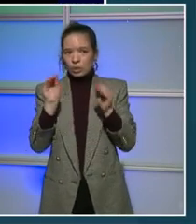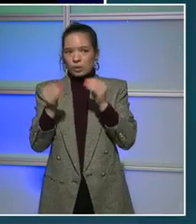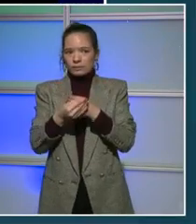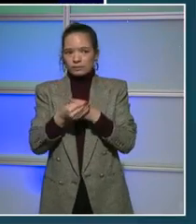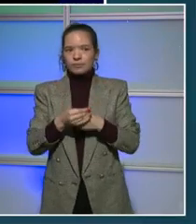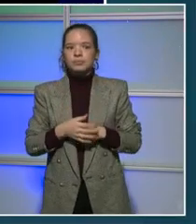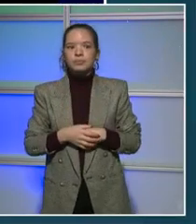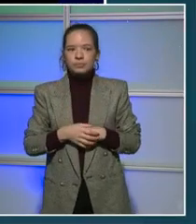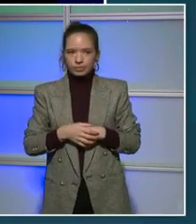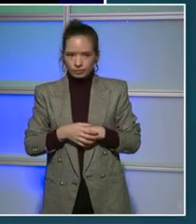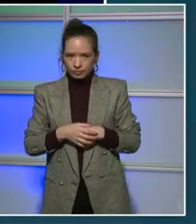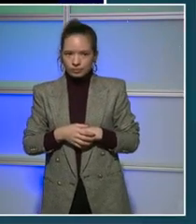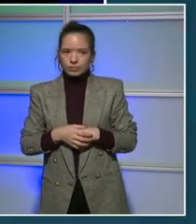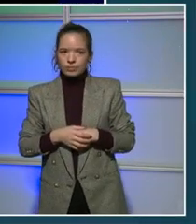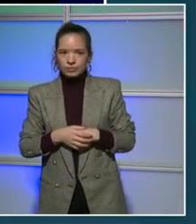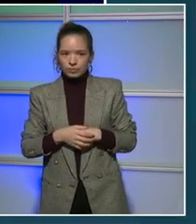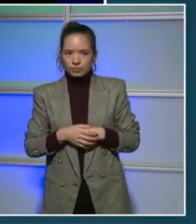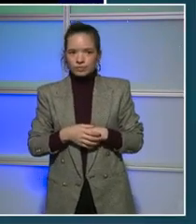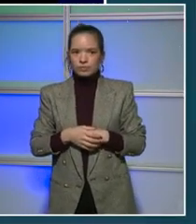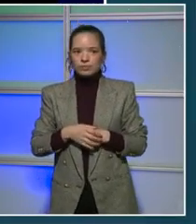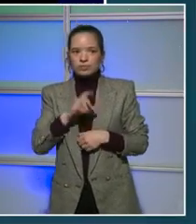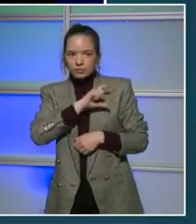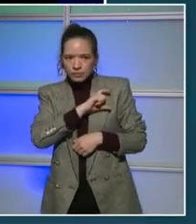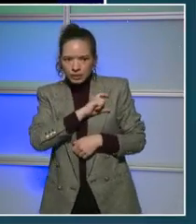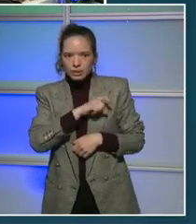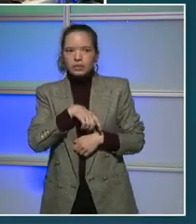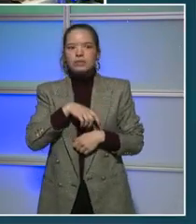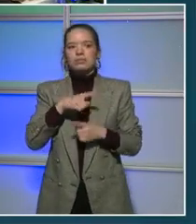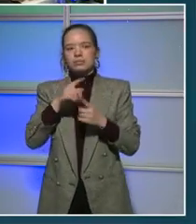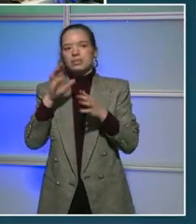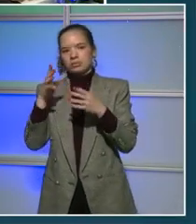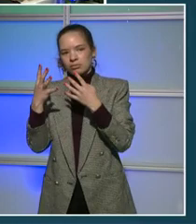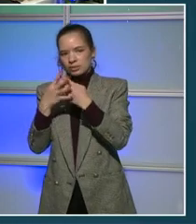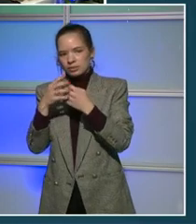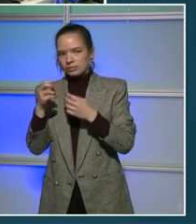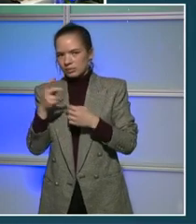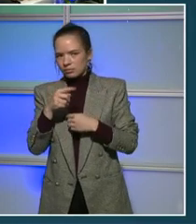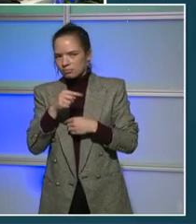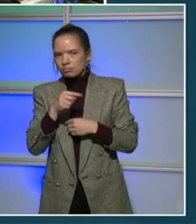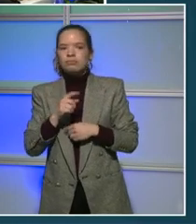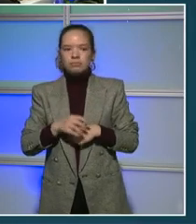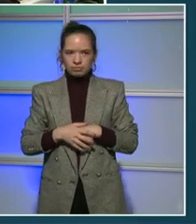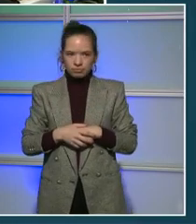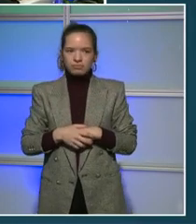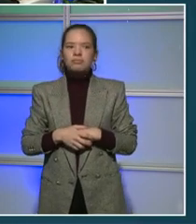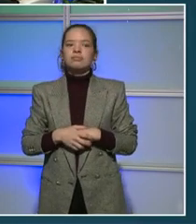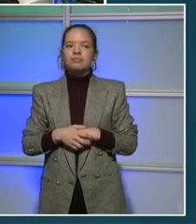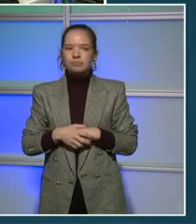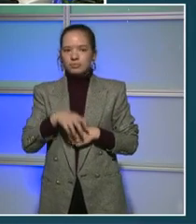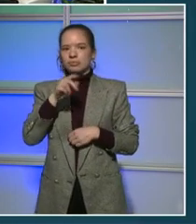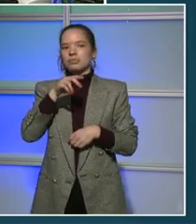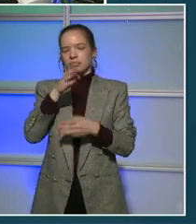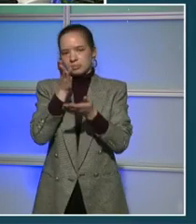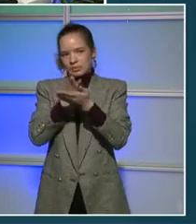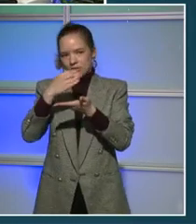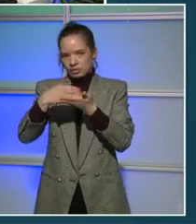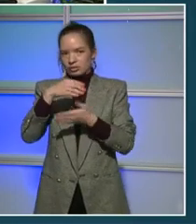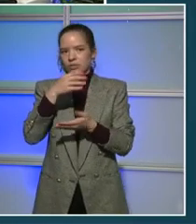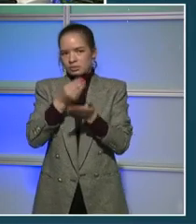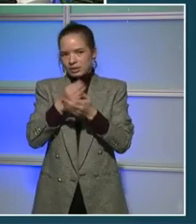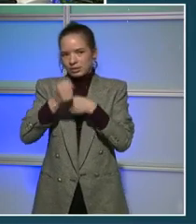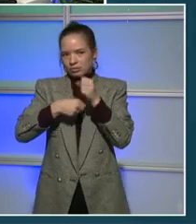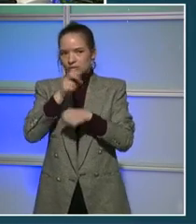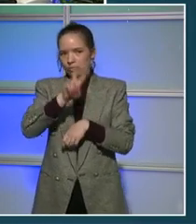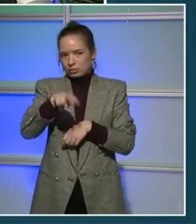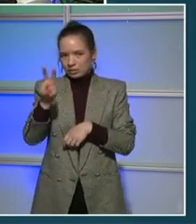we call MORCA. Thank you, mayor. And yes, talking about the 22 budget, we were able to make an